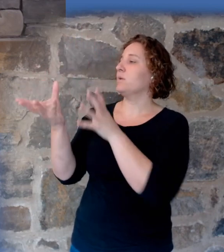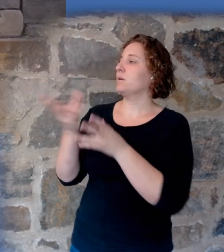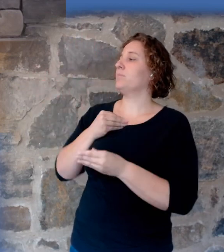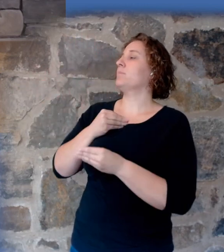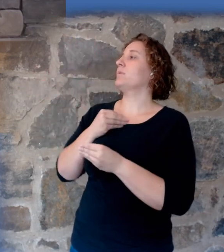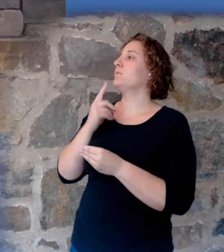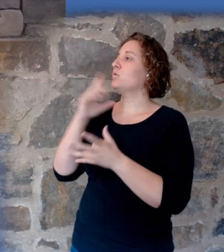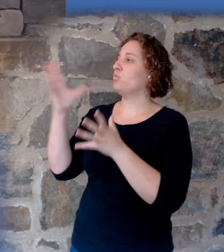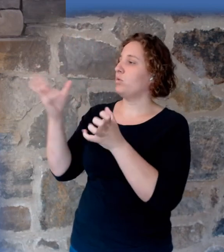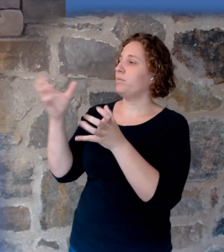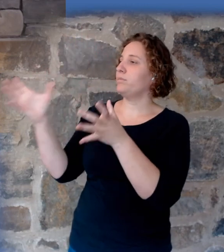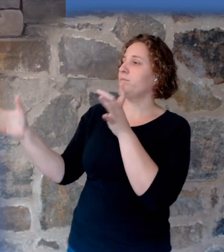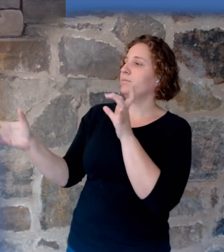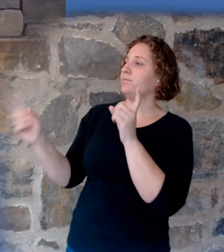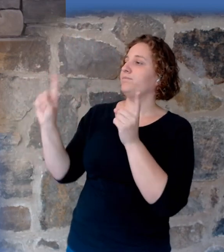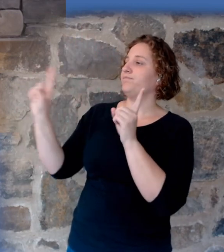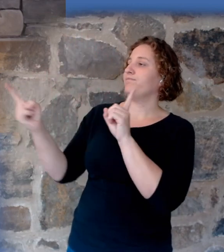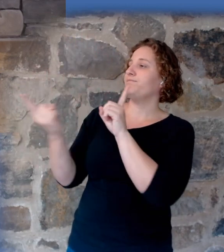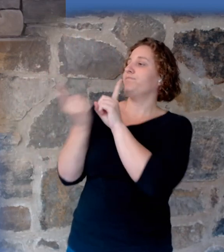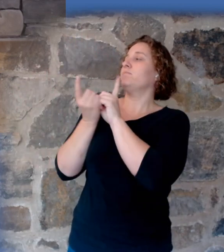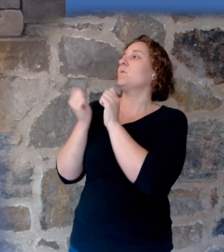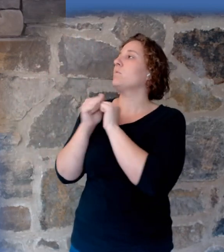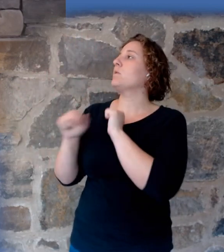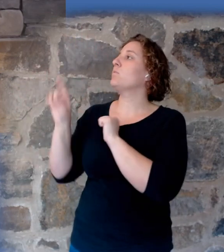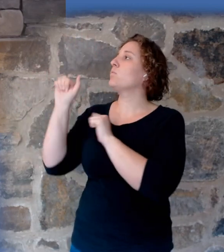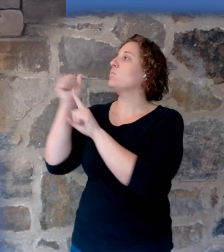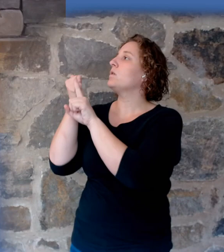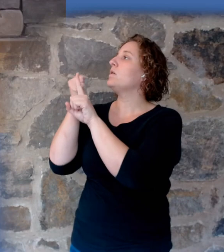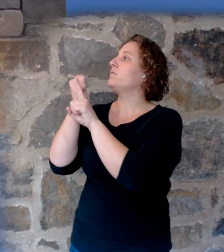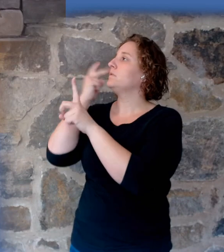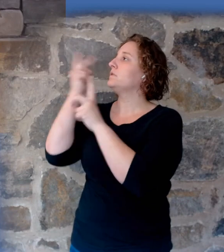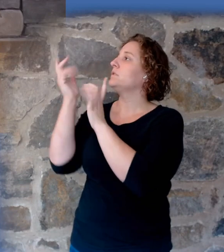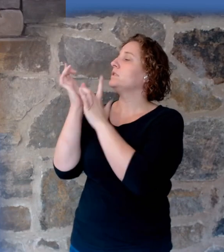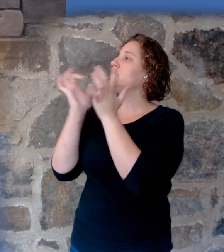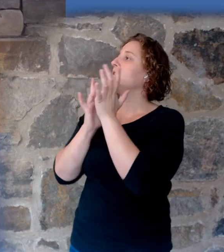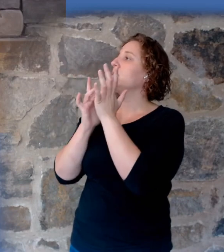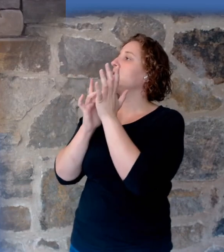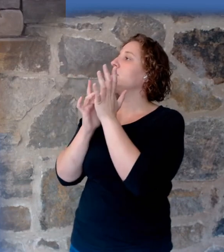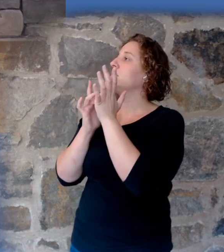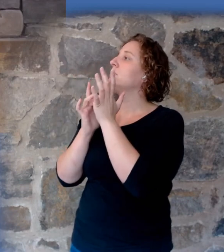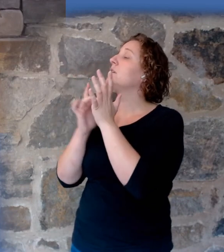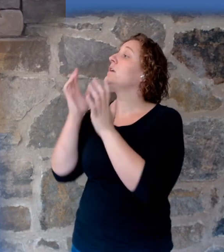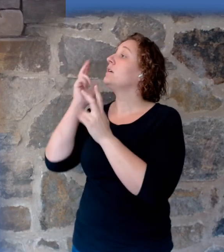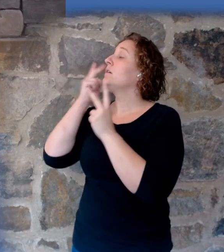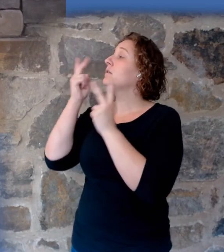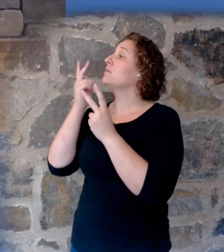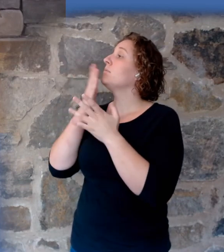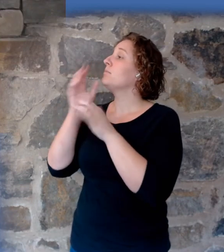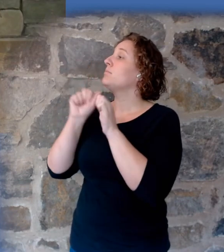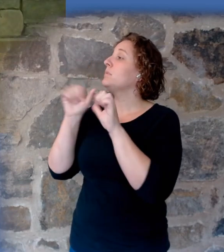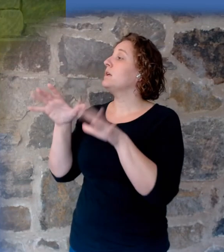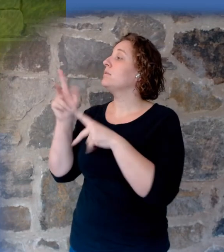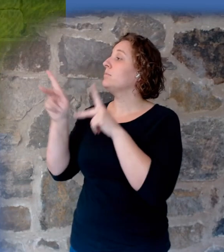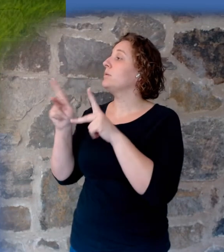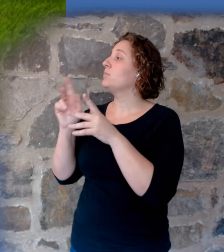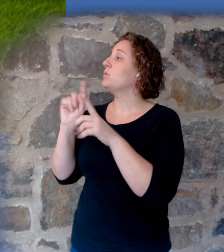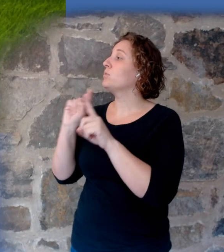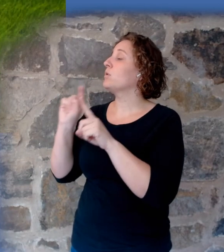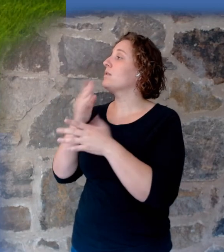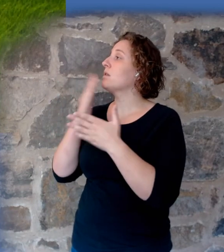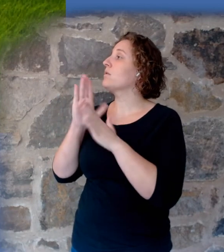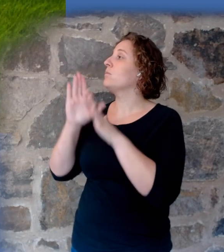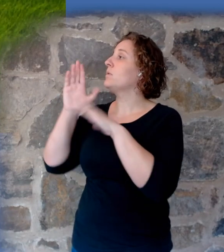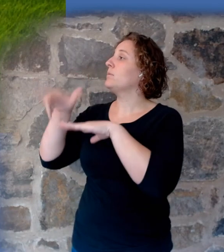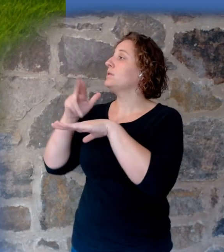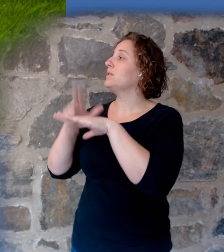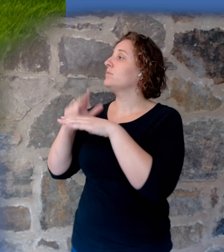and reveal your Son to their eyes. Thank you for today, Lord. Bless your people as we go and thank you for this great nation. May it stand true to